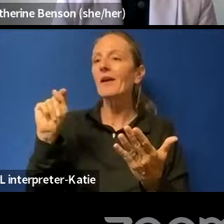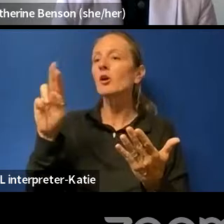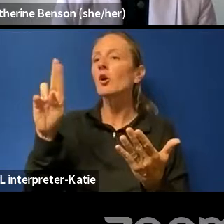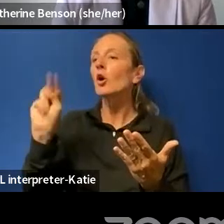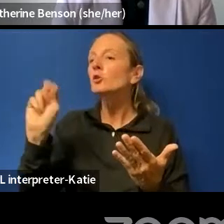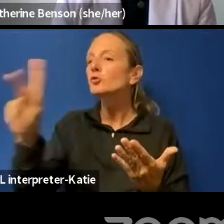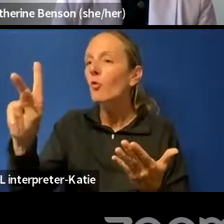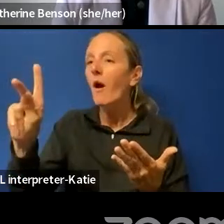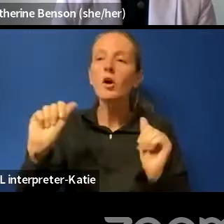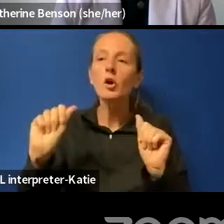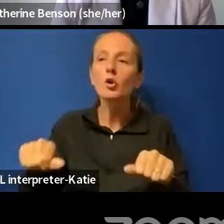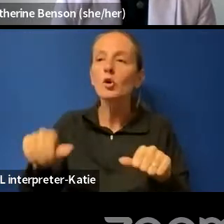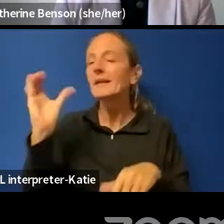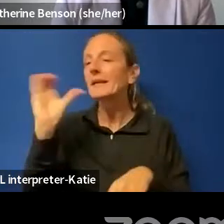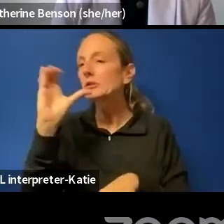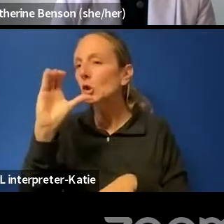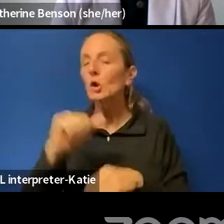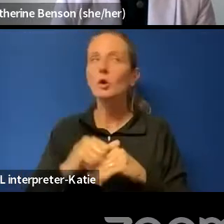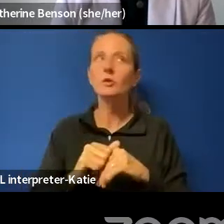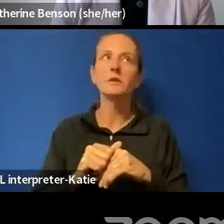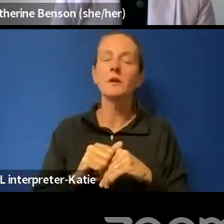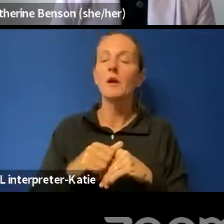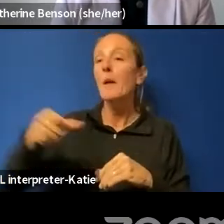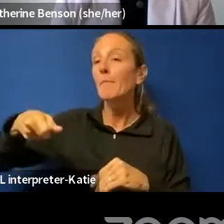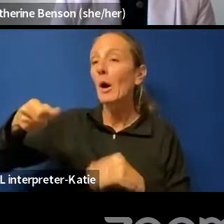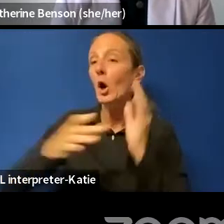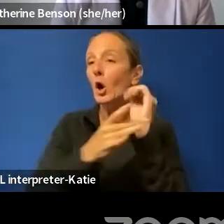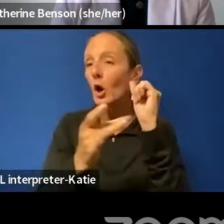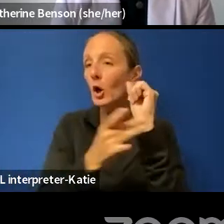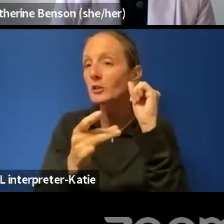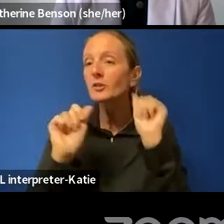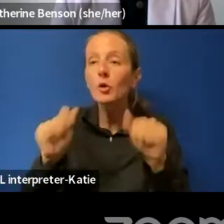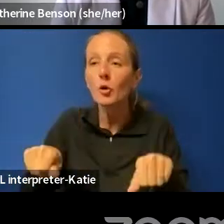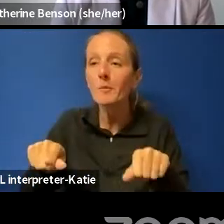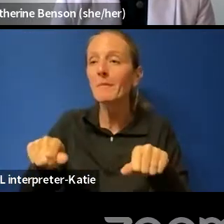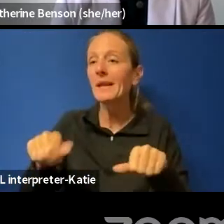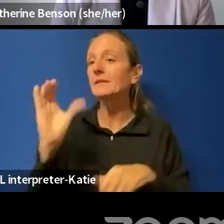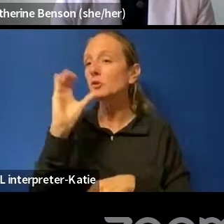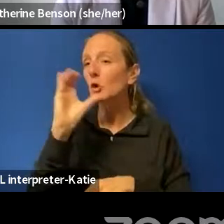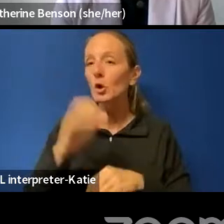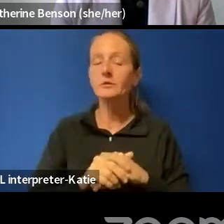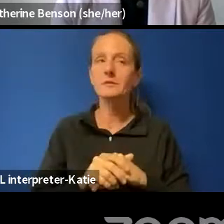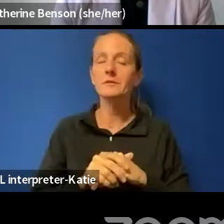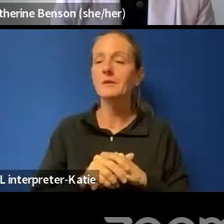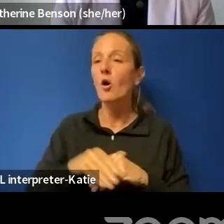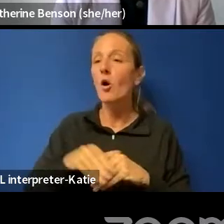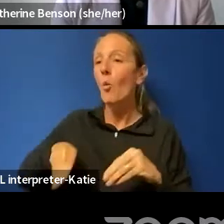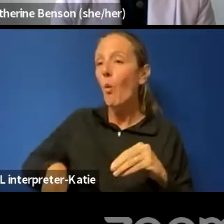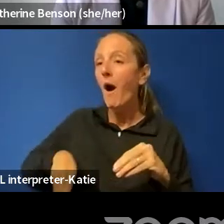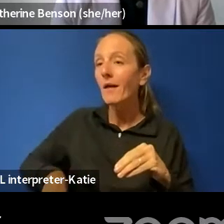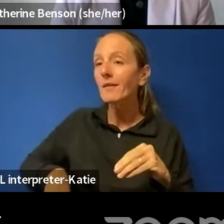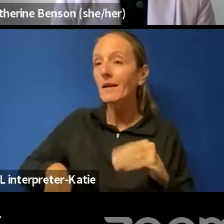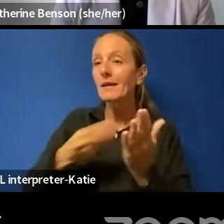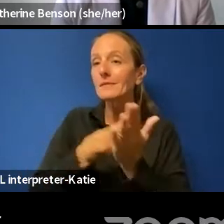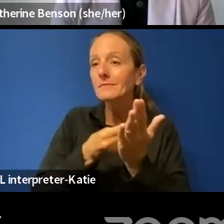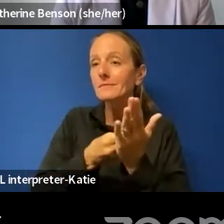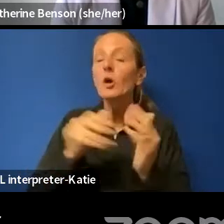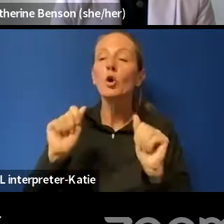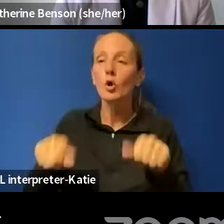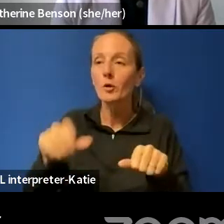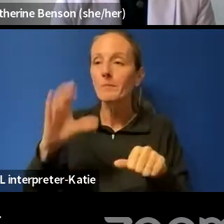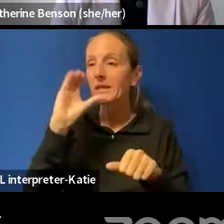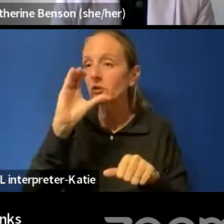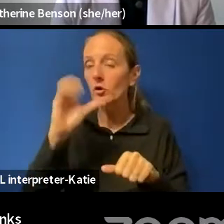our purse could get searched. Our wallets can be searched. However, there is a legal threshold for